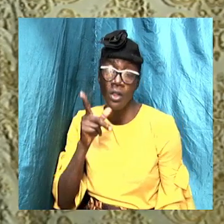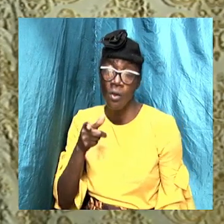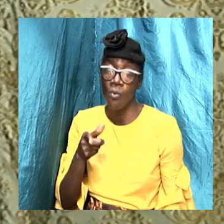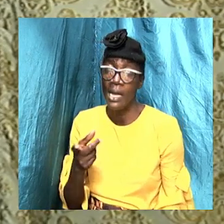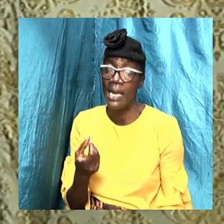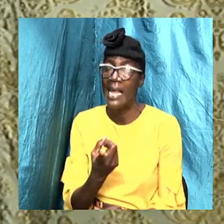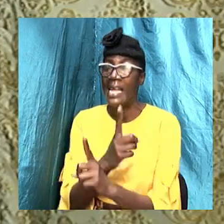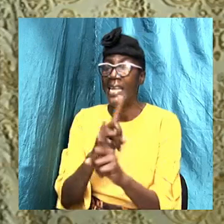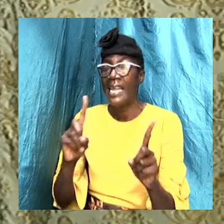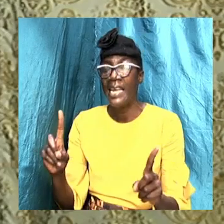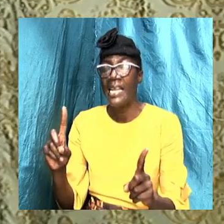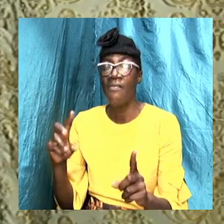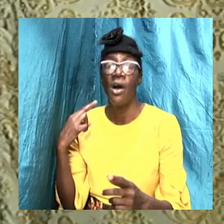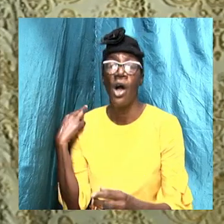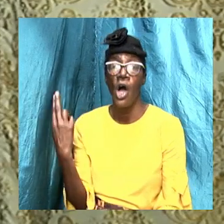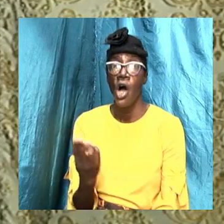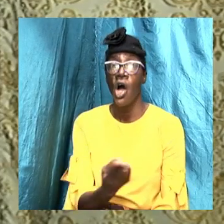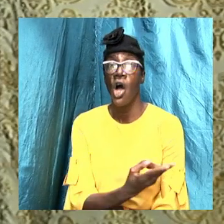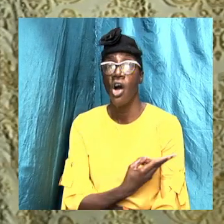us.